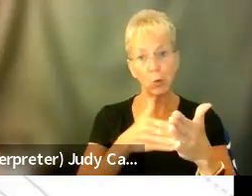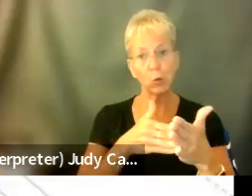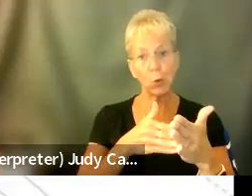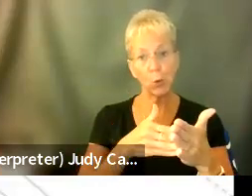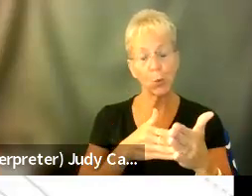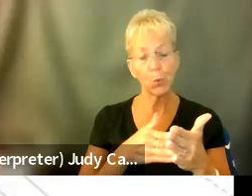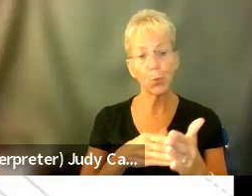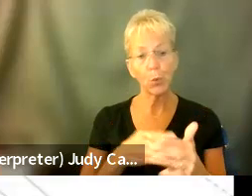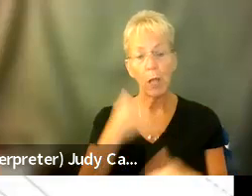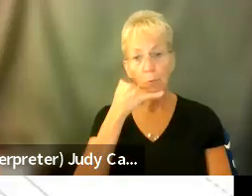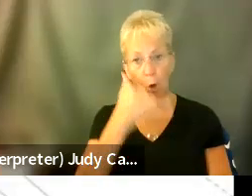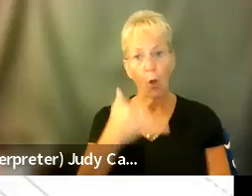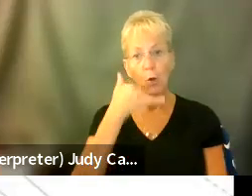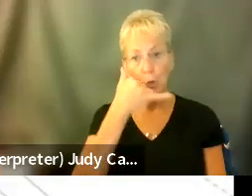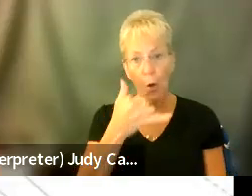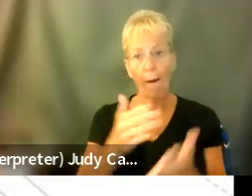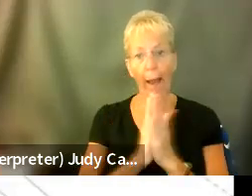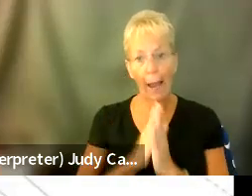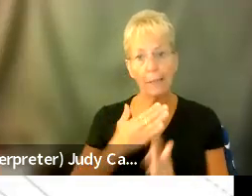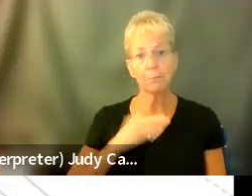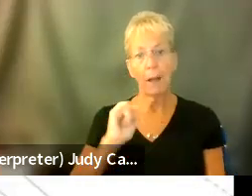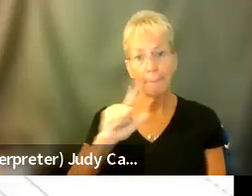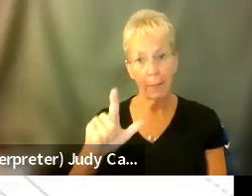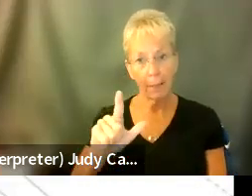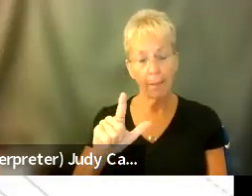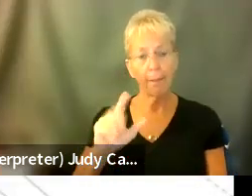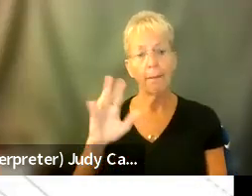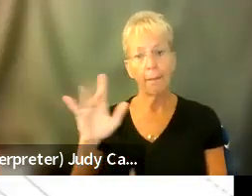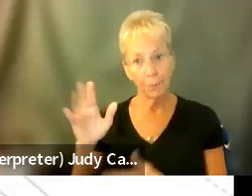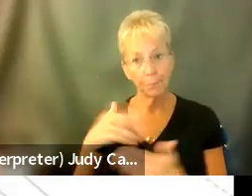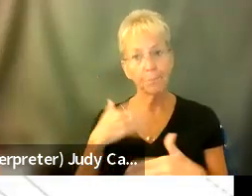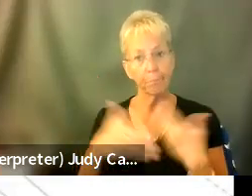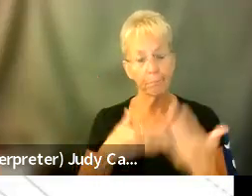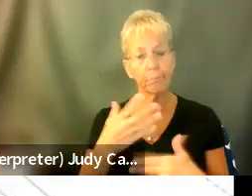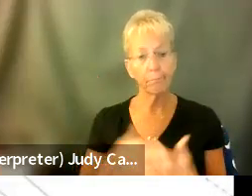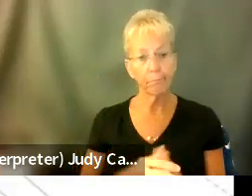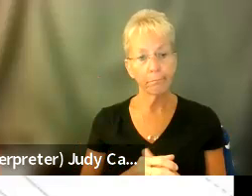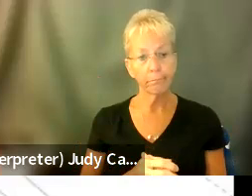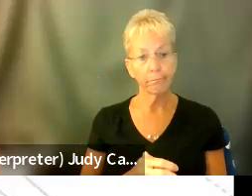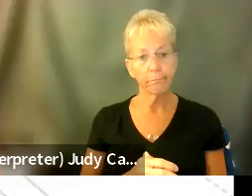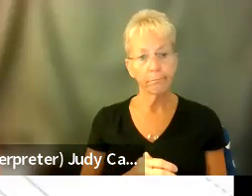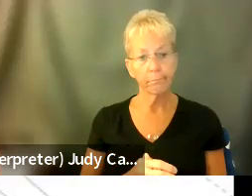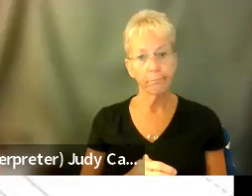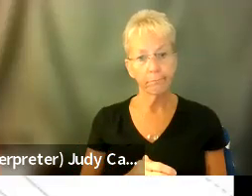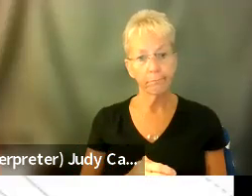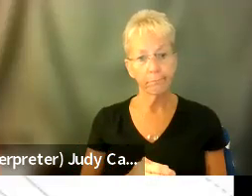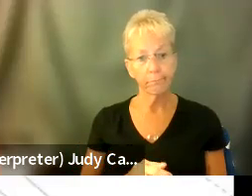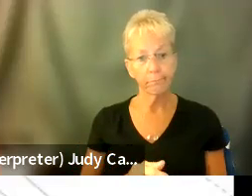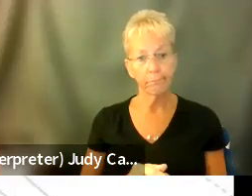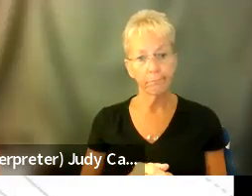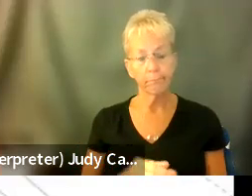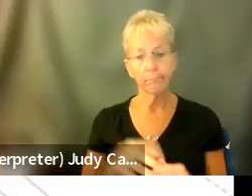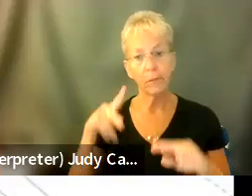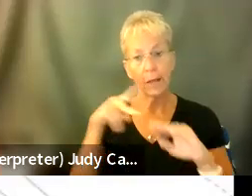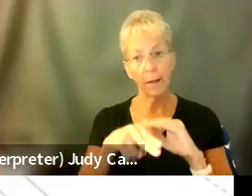know, and asking for my bill to be, um, uh, you know, cut